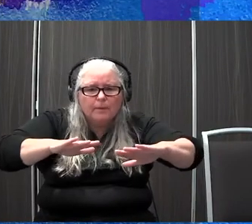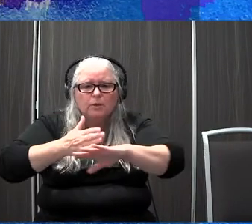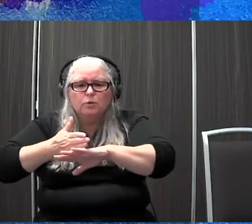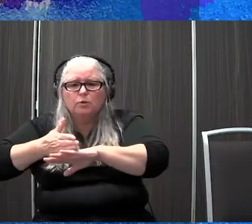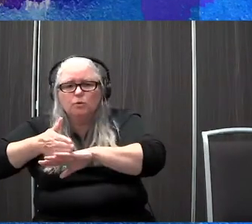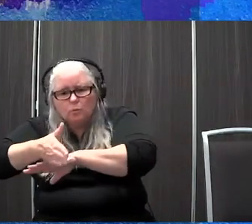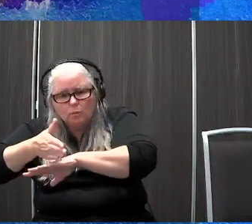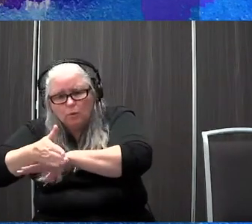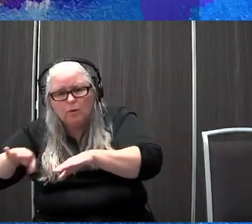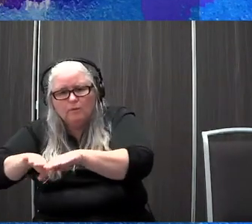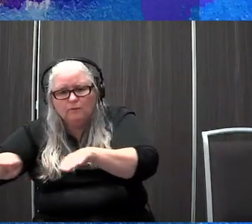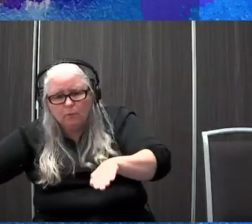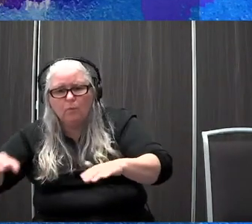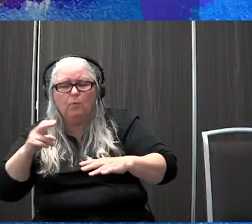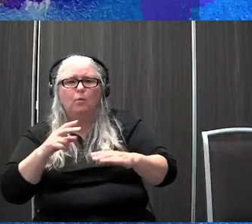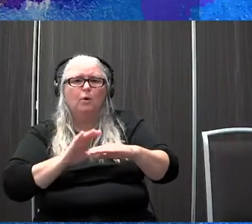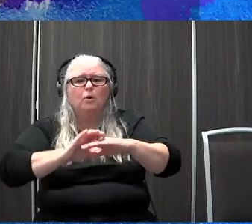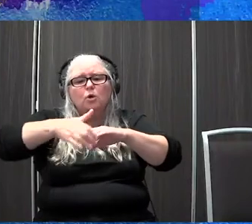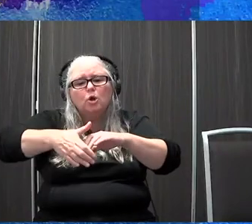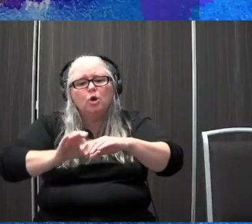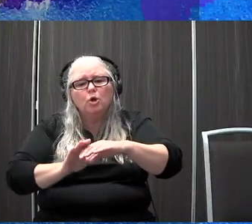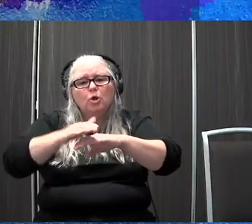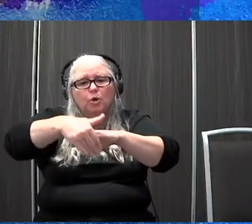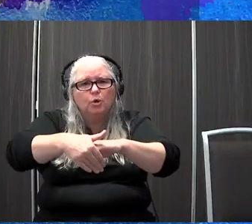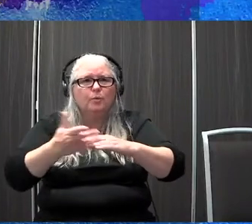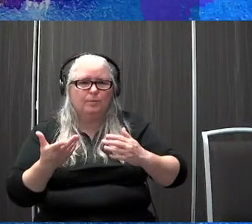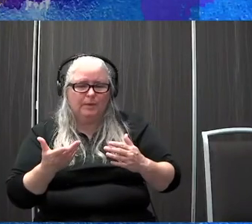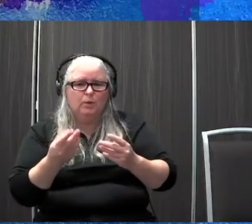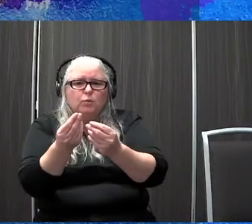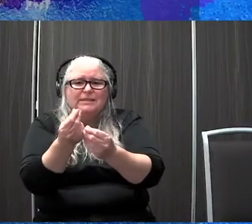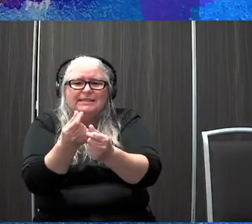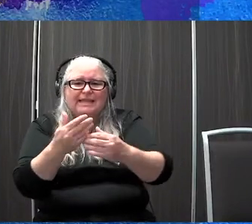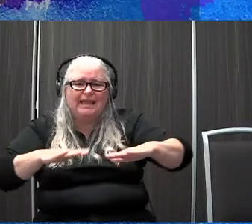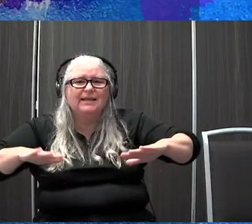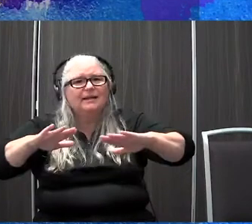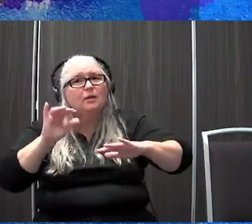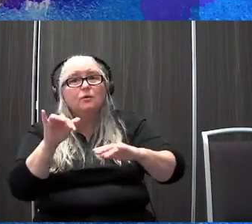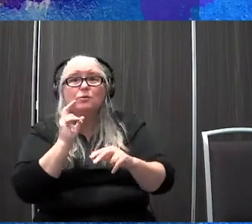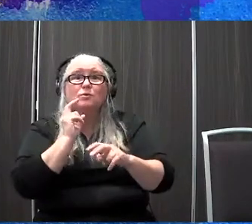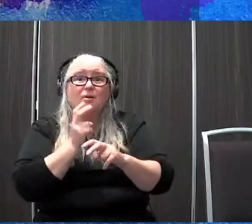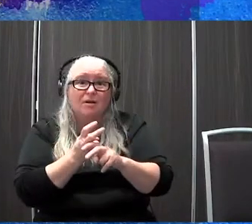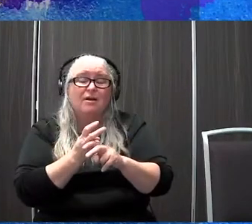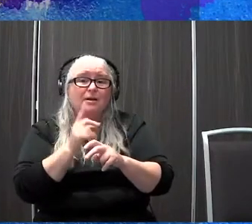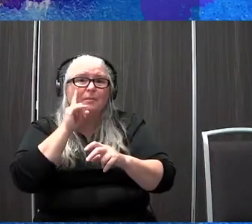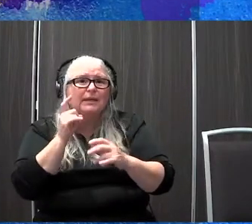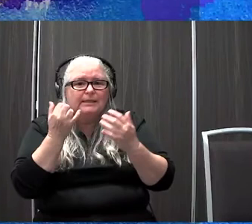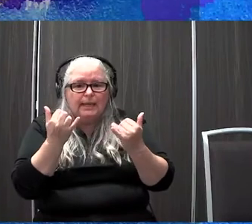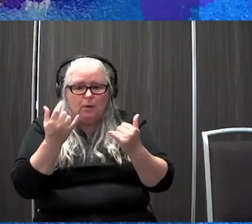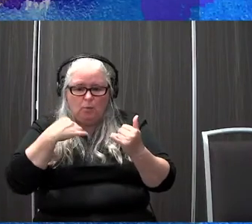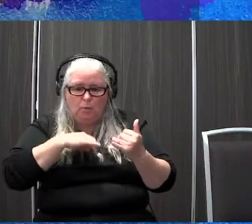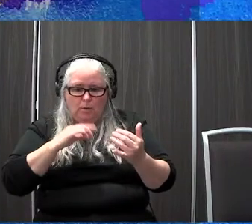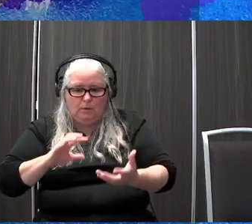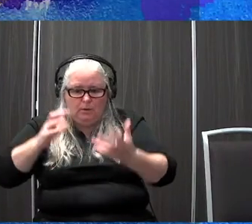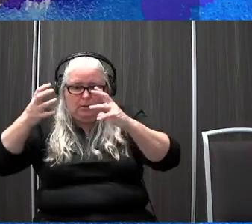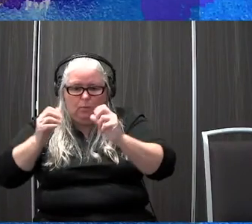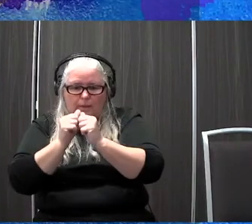curb or walks from the boardwalk into sand. So those surfaces are really tricky for them because now we're messing with the